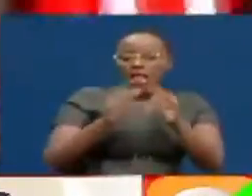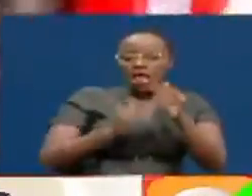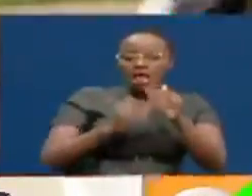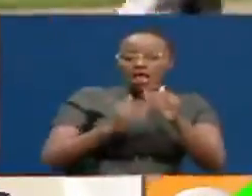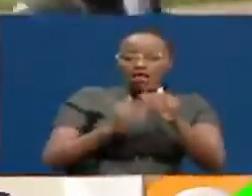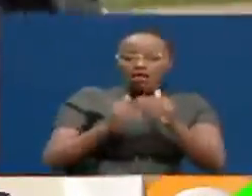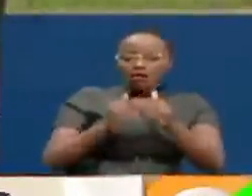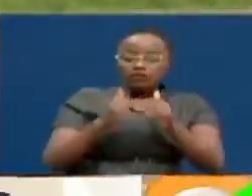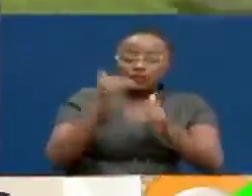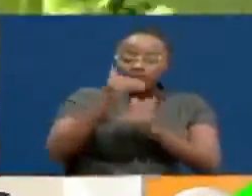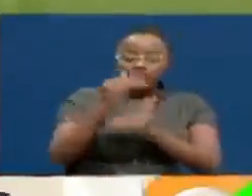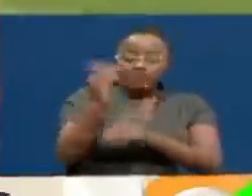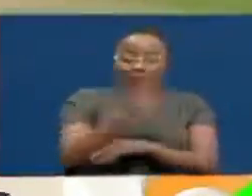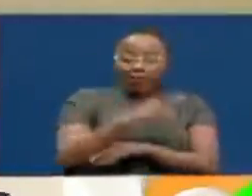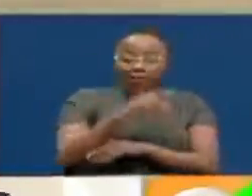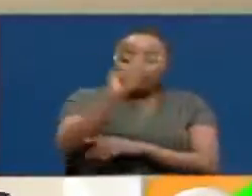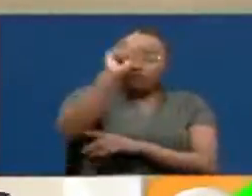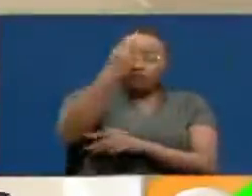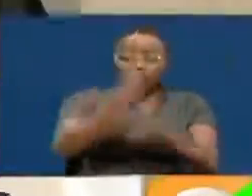of March.